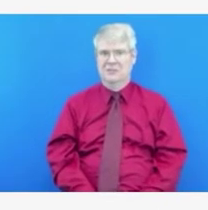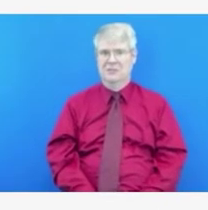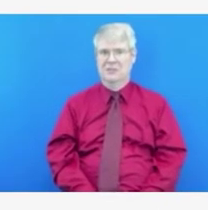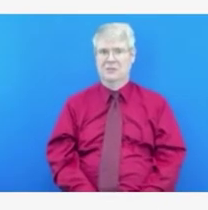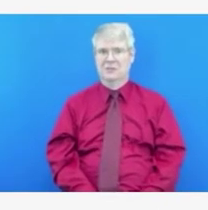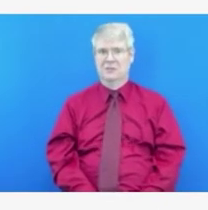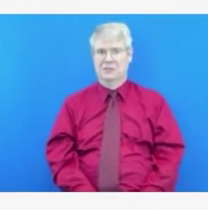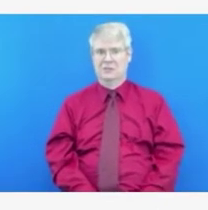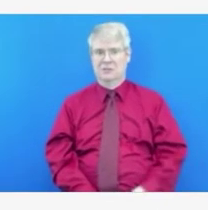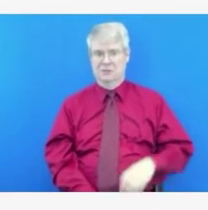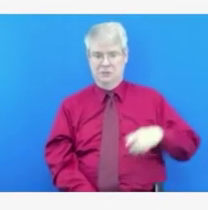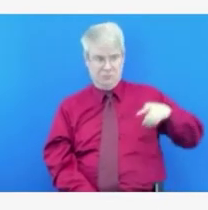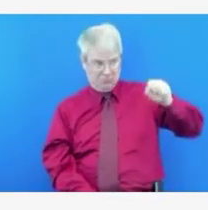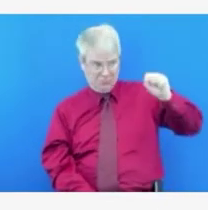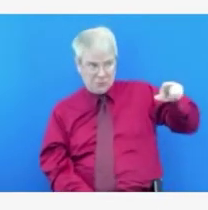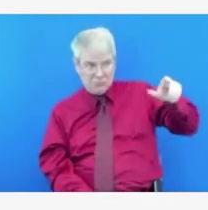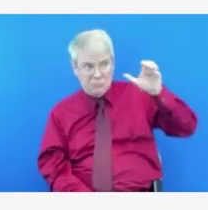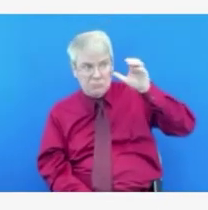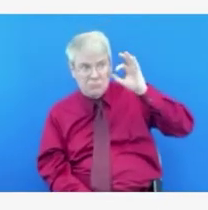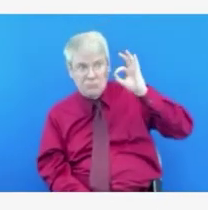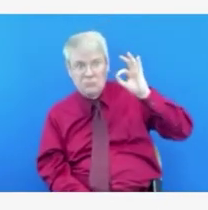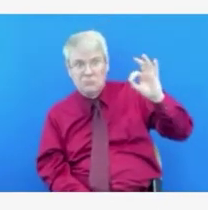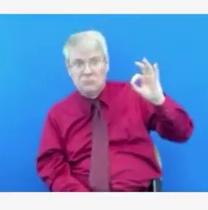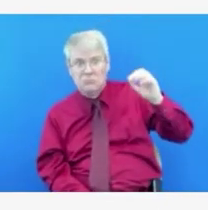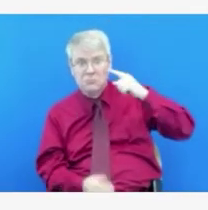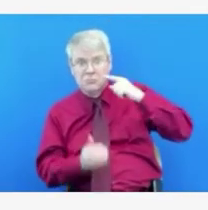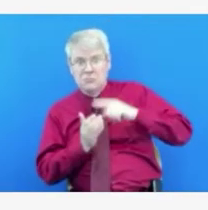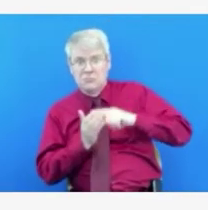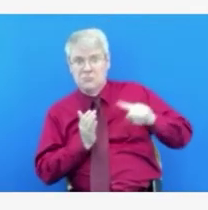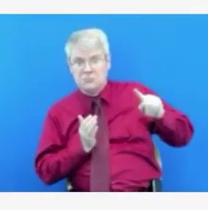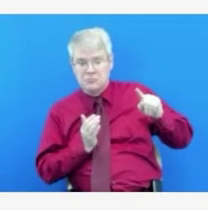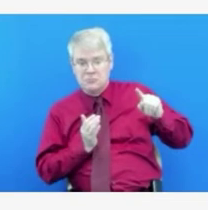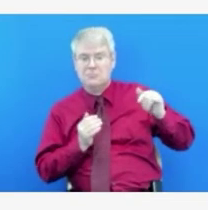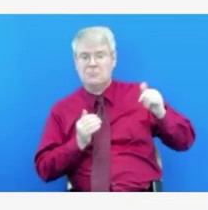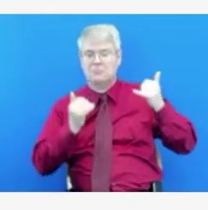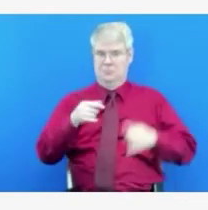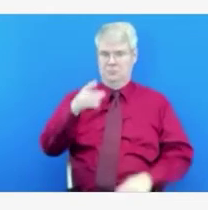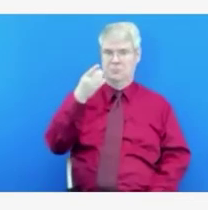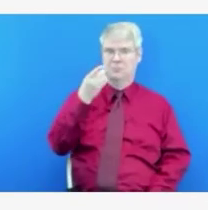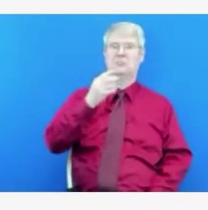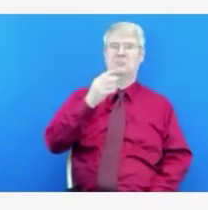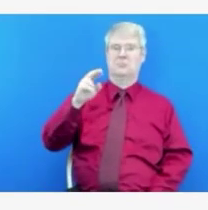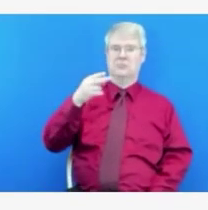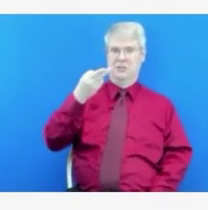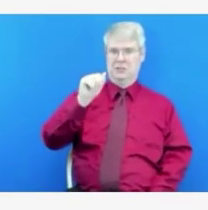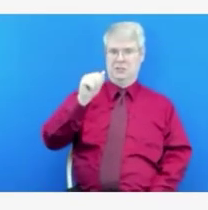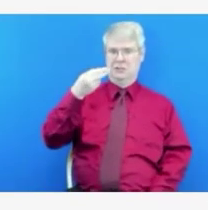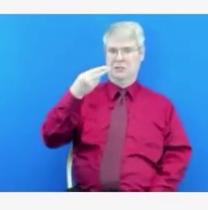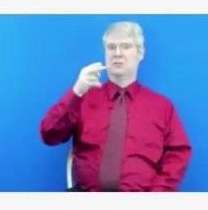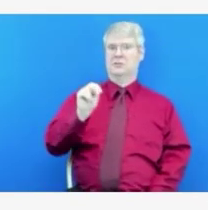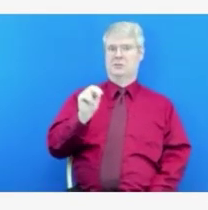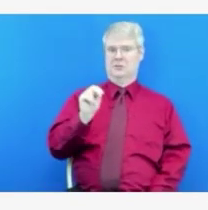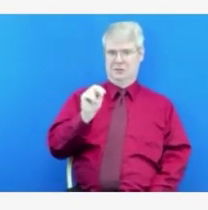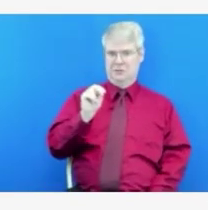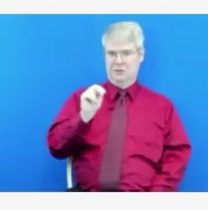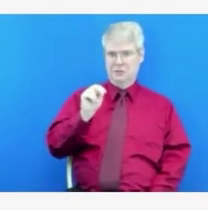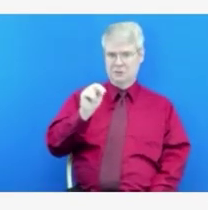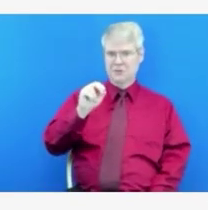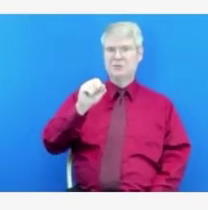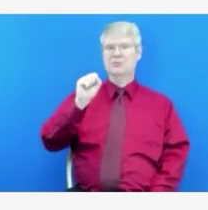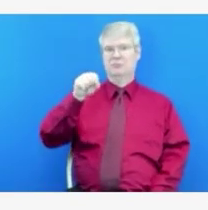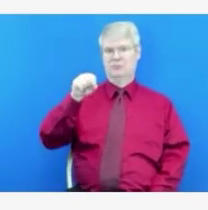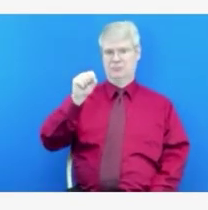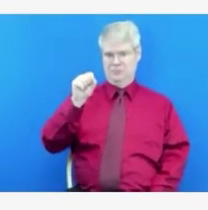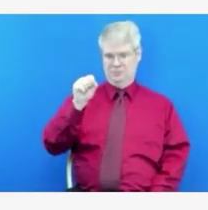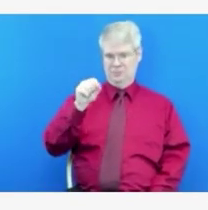you. Yeah, thank you so much. I just wanted to provide a few brief updates today. One